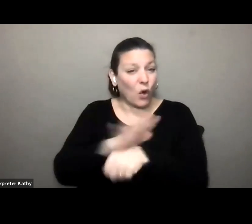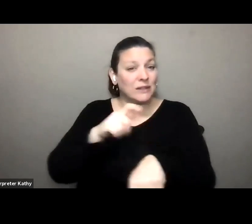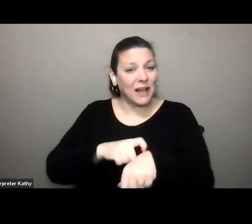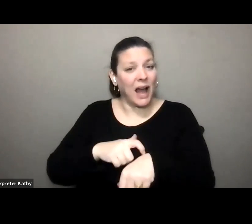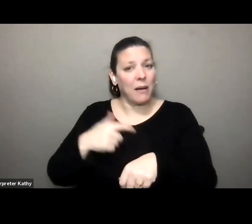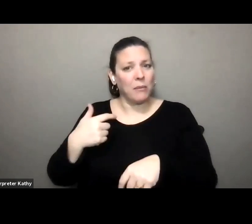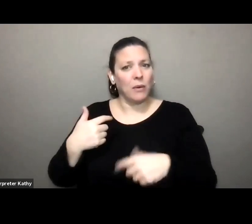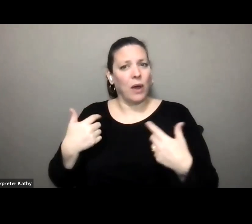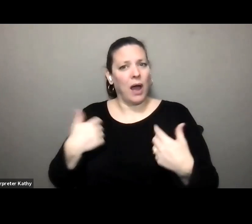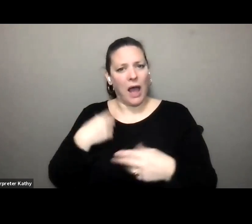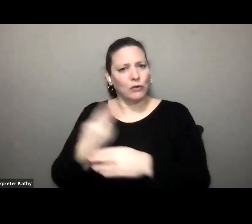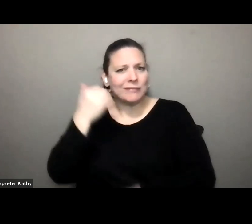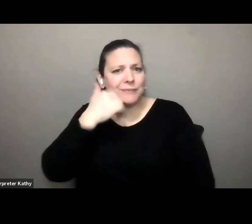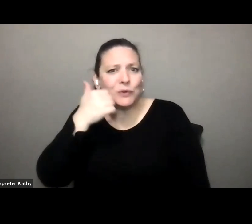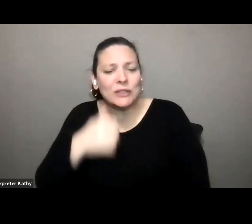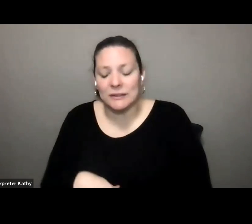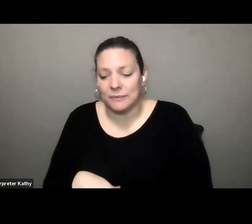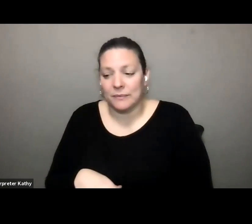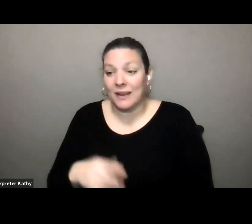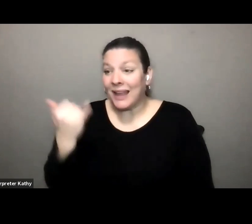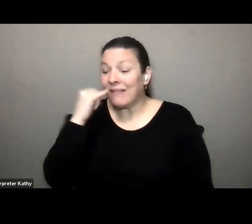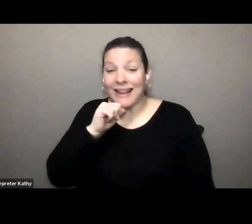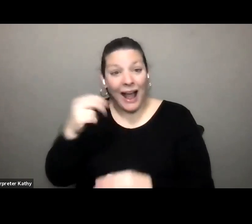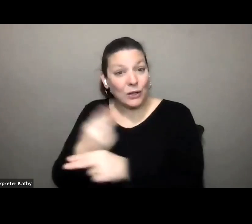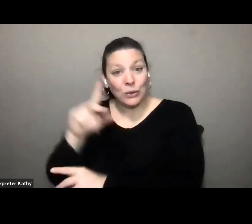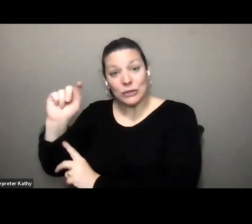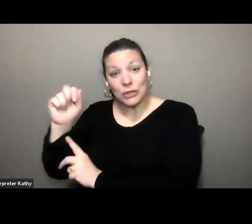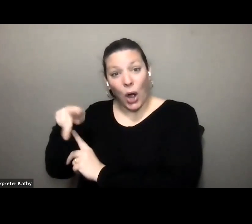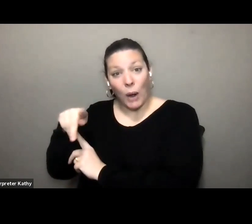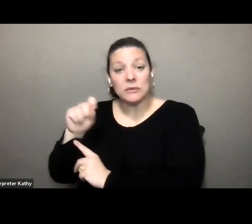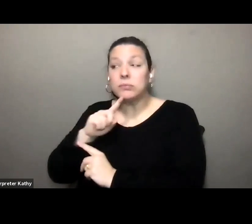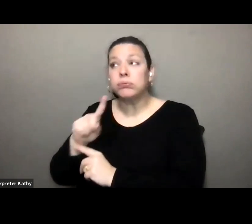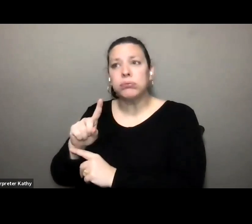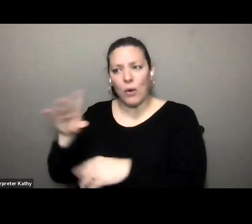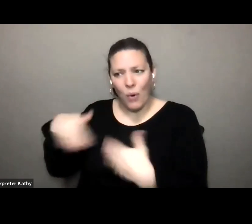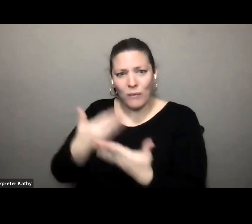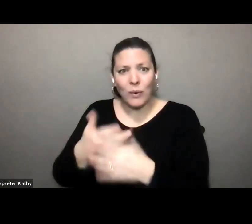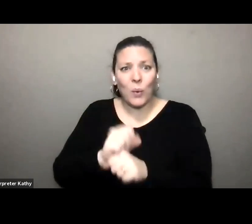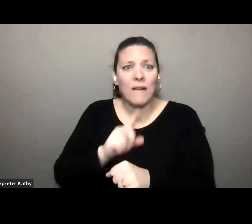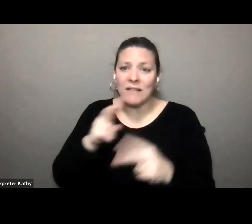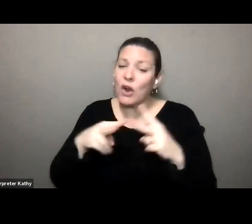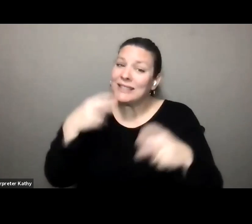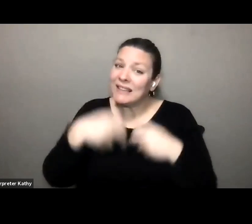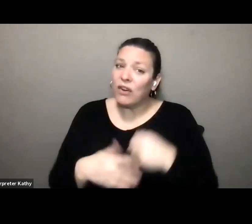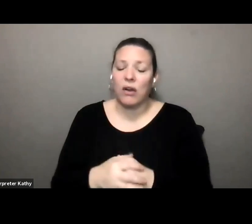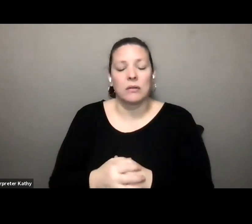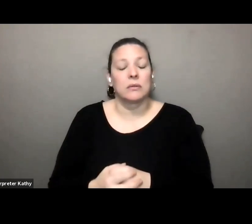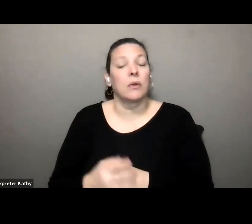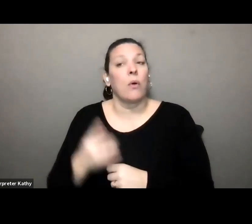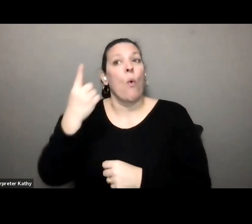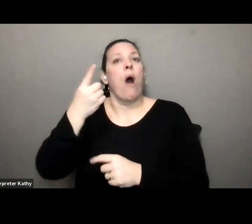tarps getting to work is very difficult um there was a little bit of time during the pandemic where i